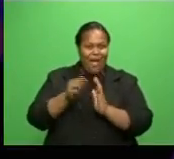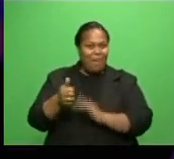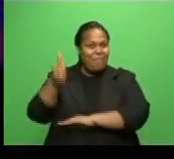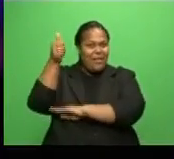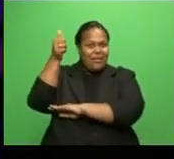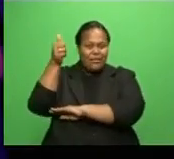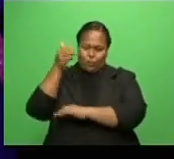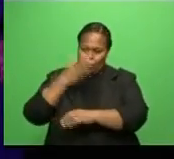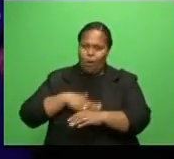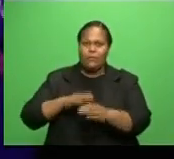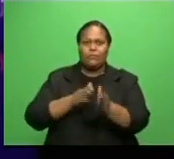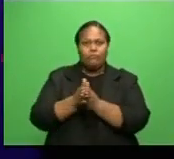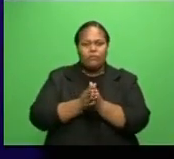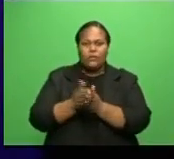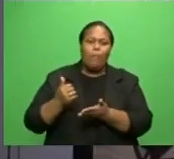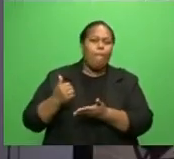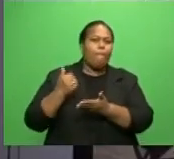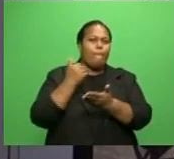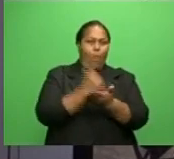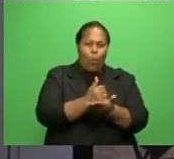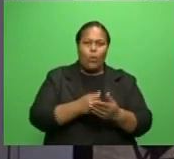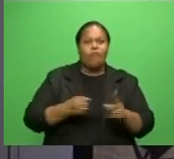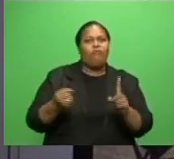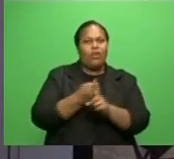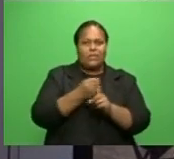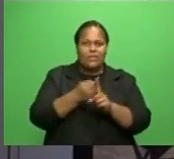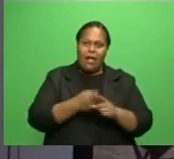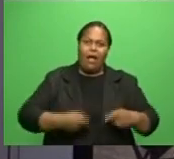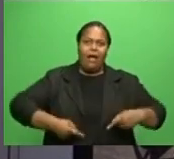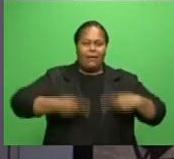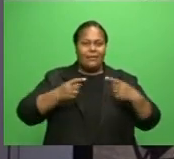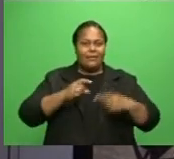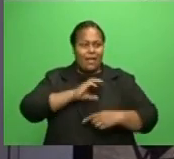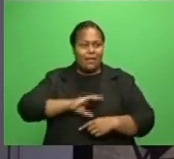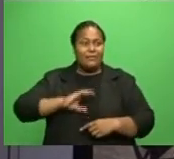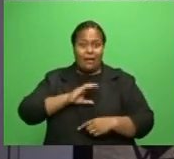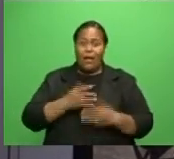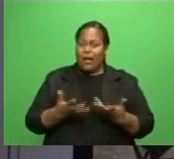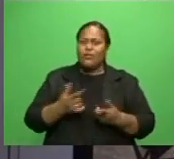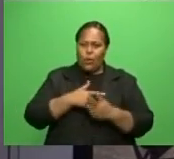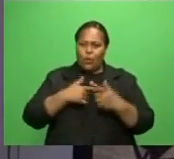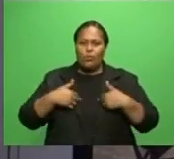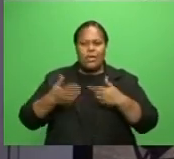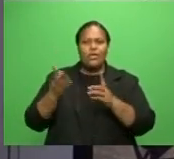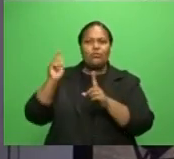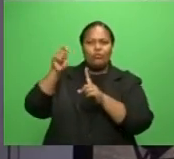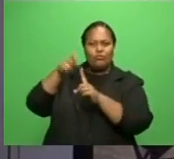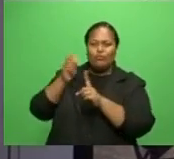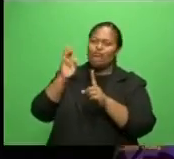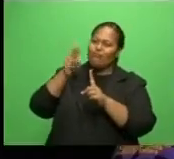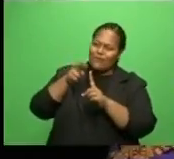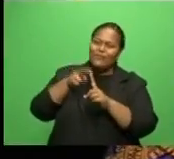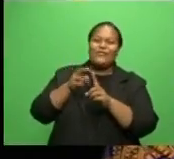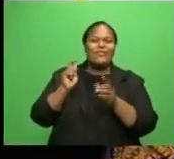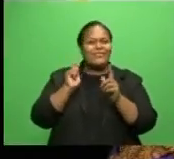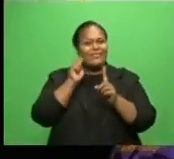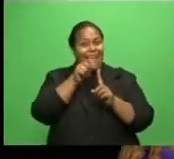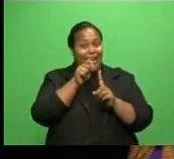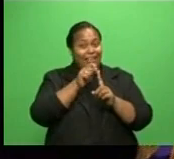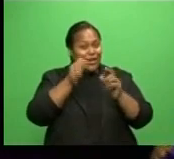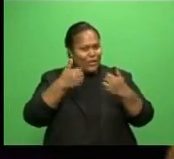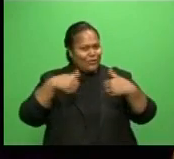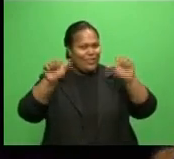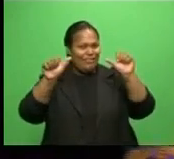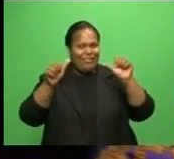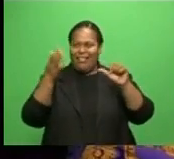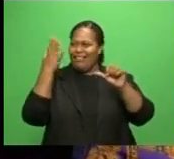the fight against cancer. We've reached and exceeded that target just in the last few hours. It's really heartening to see there